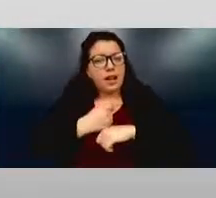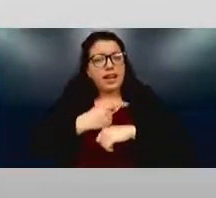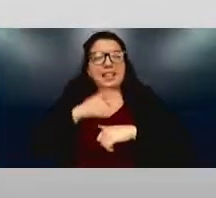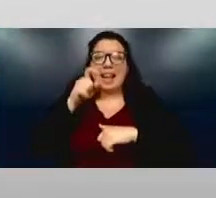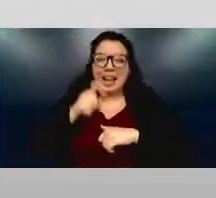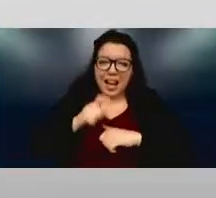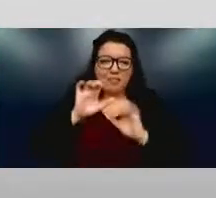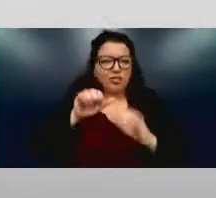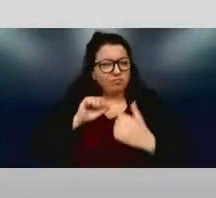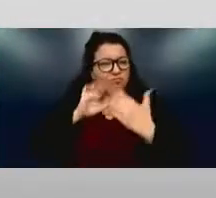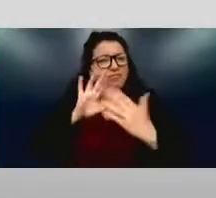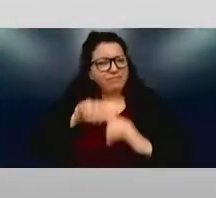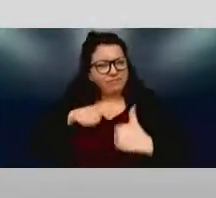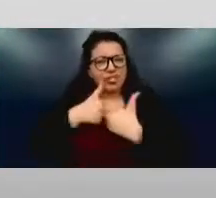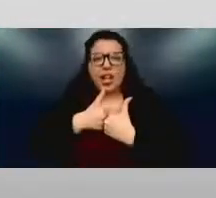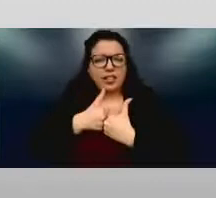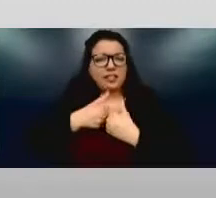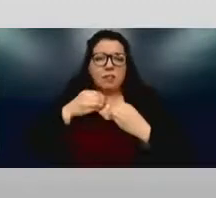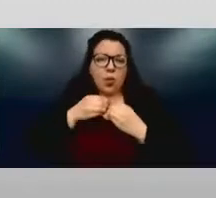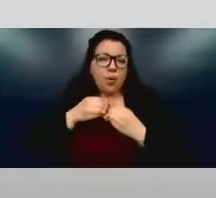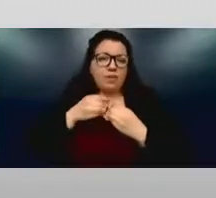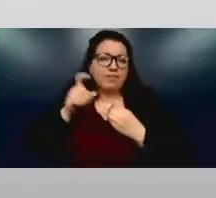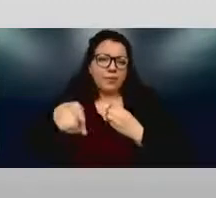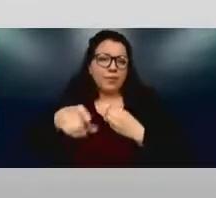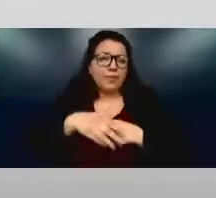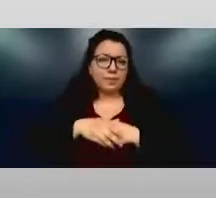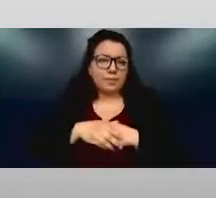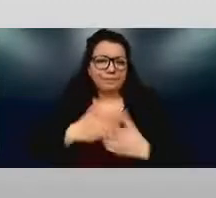challenged further. Thank you.